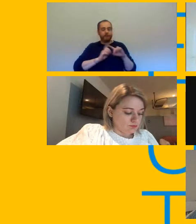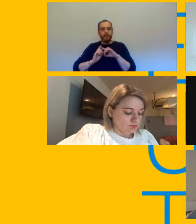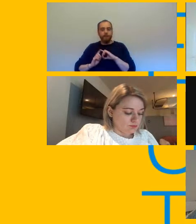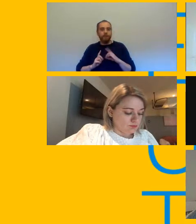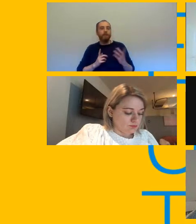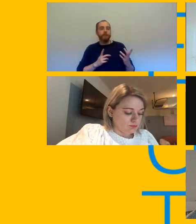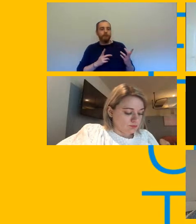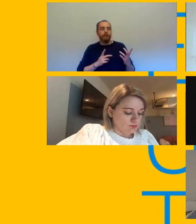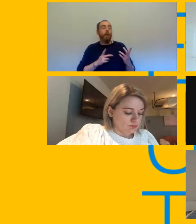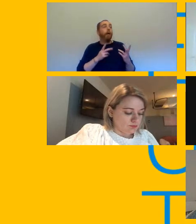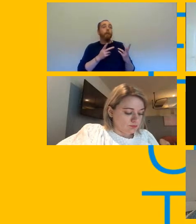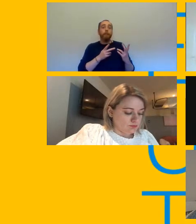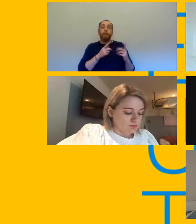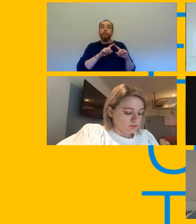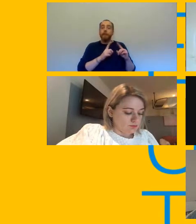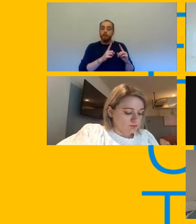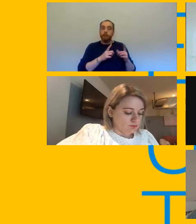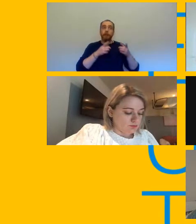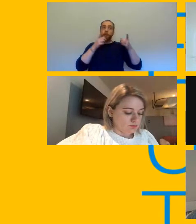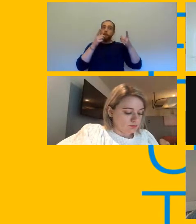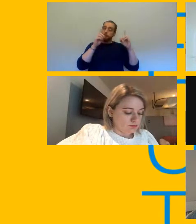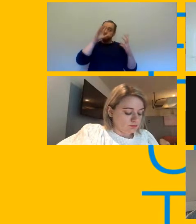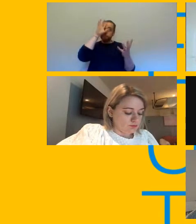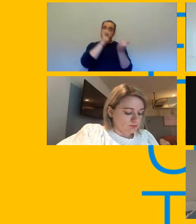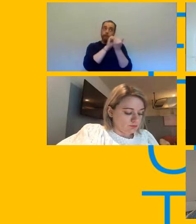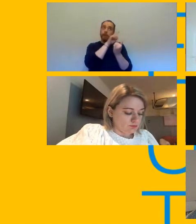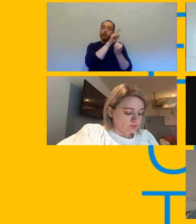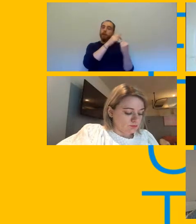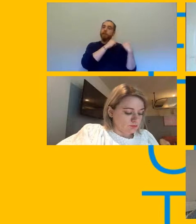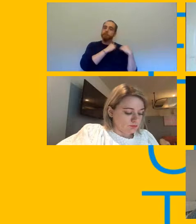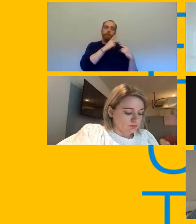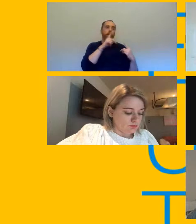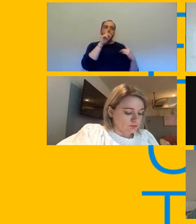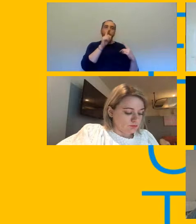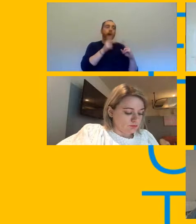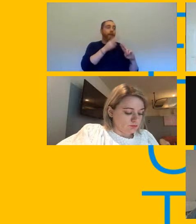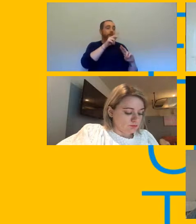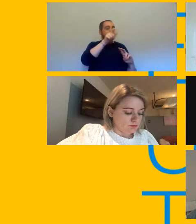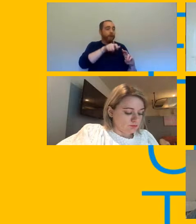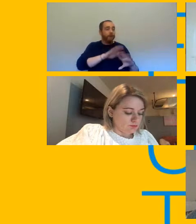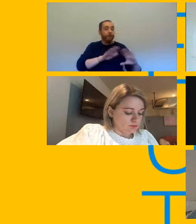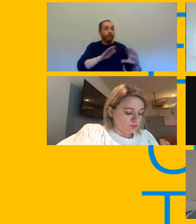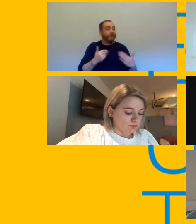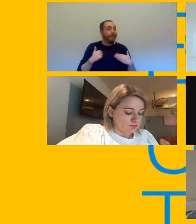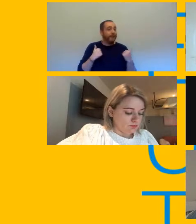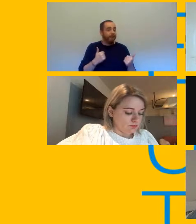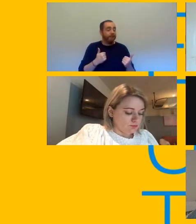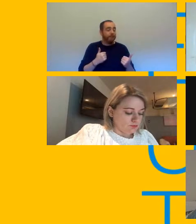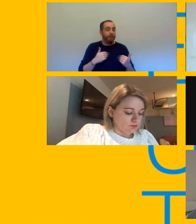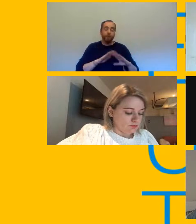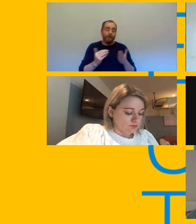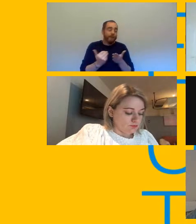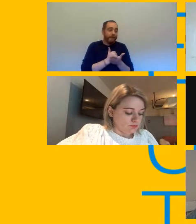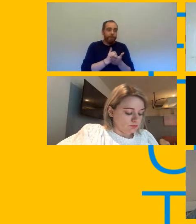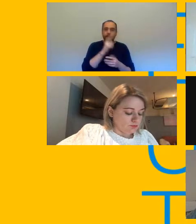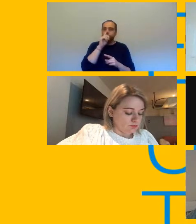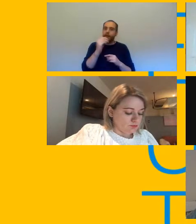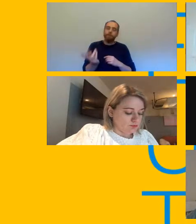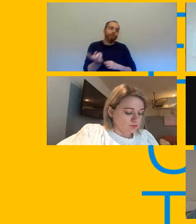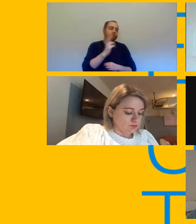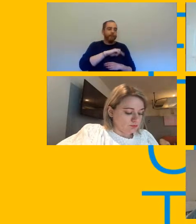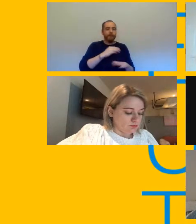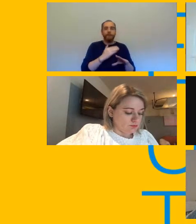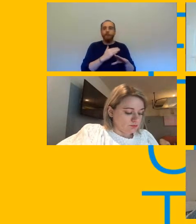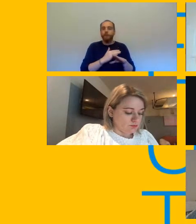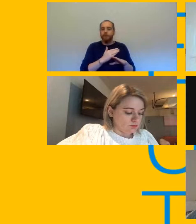safe is the employer's duty to control but the guidance does talk about how the researchers do produce that model talk about not